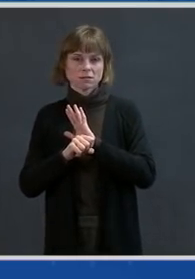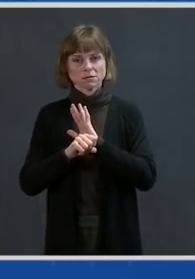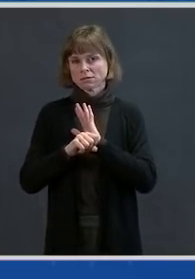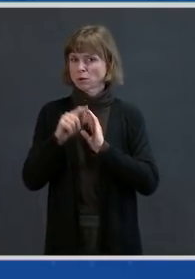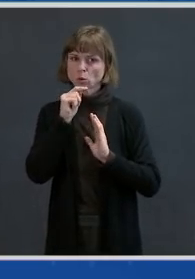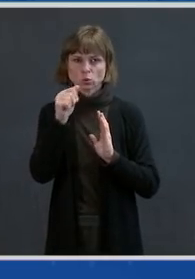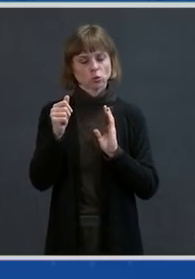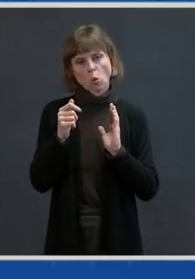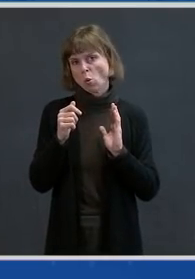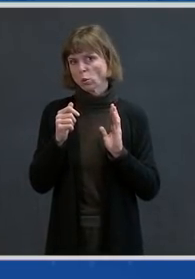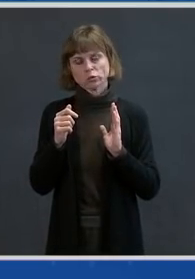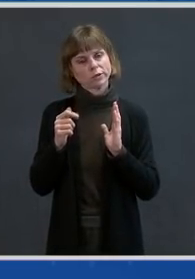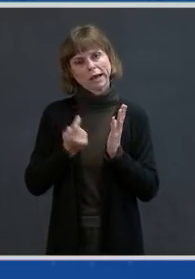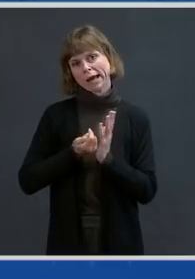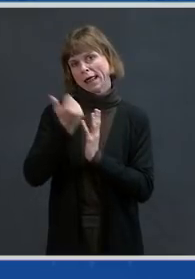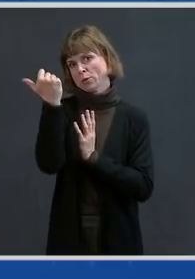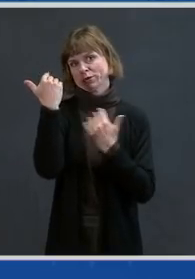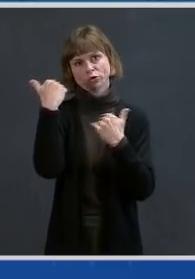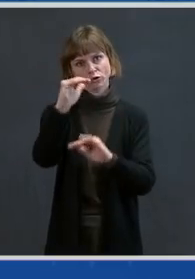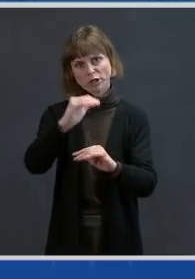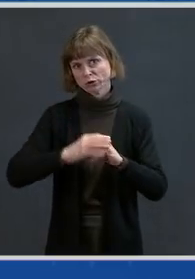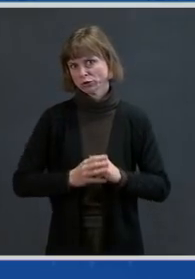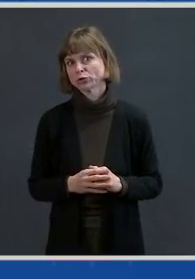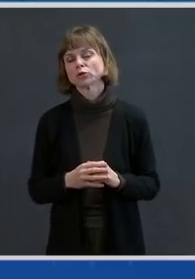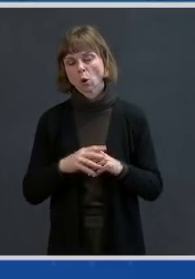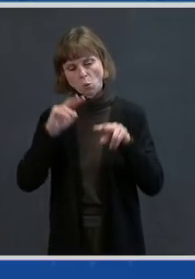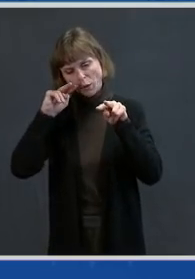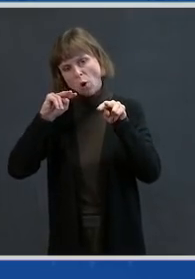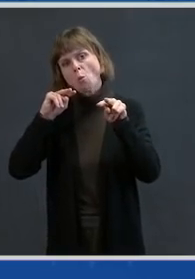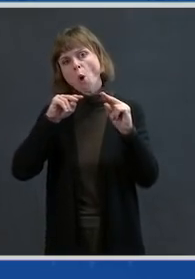And, you know, we're watching these trends very carefully.